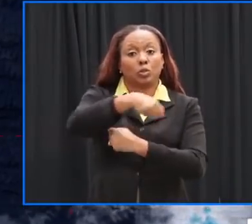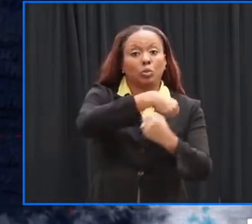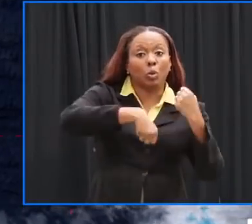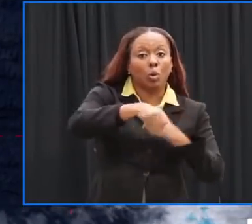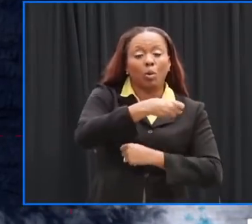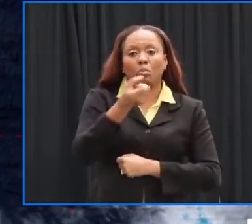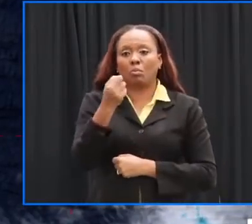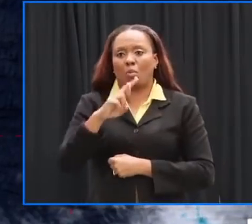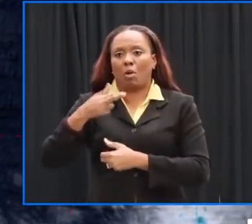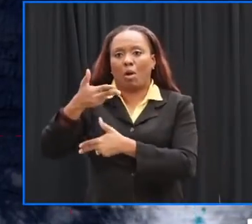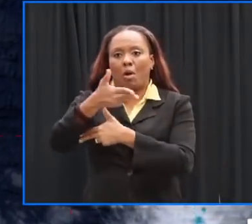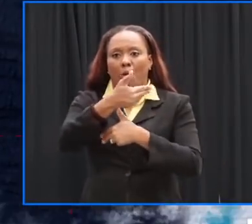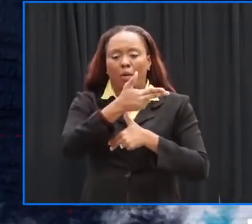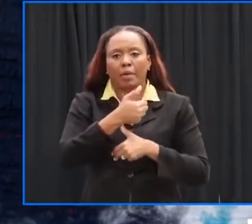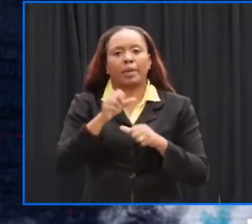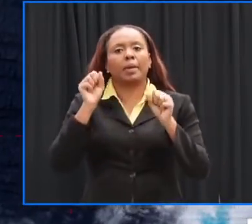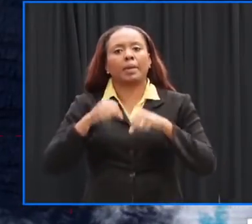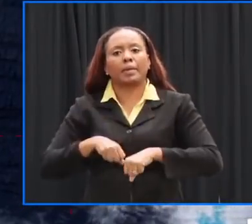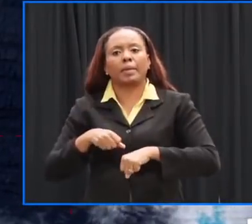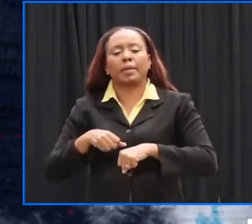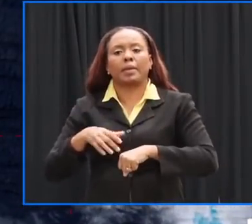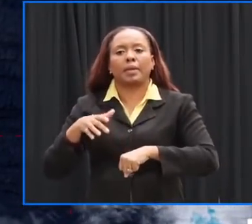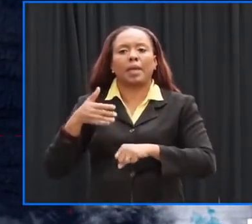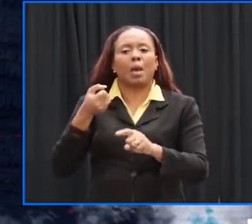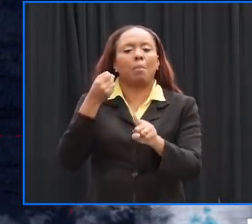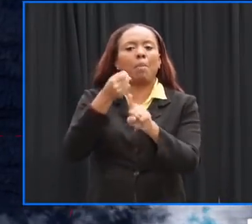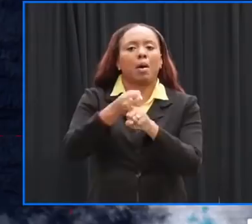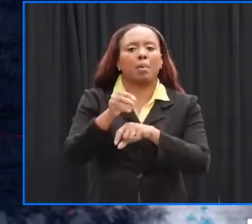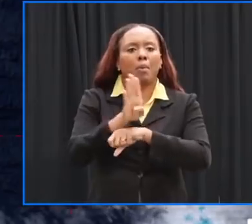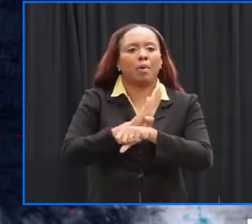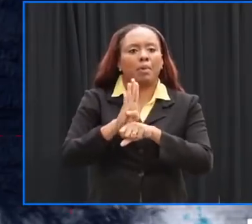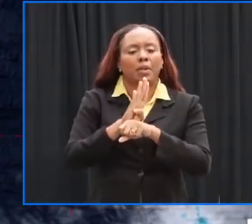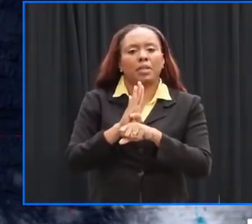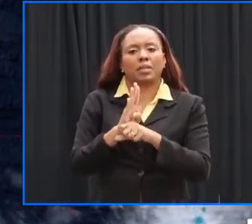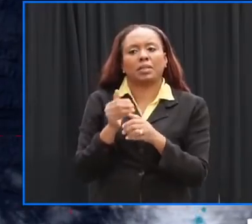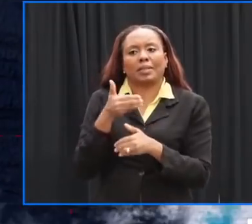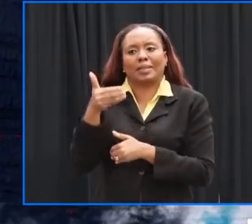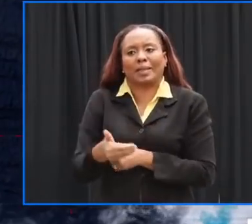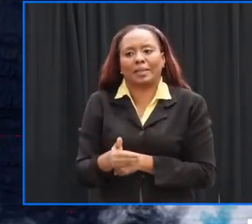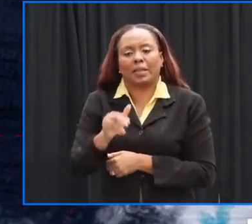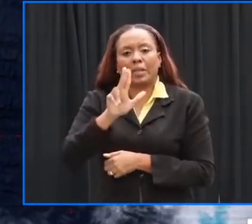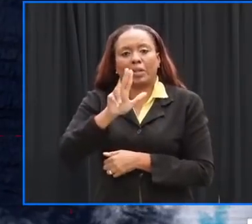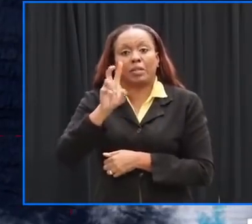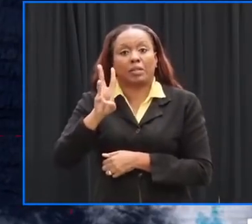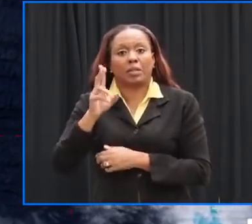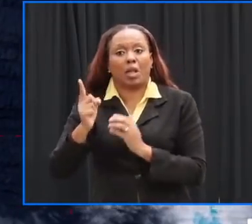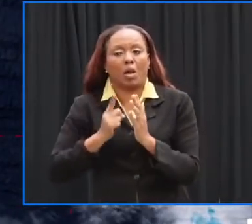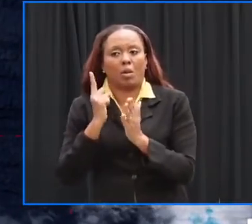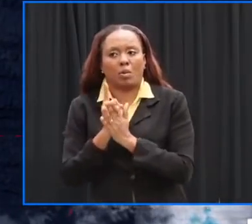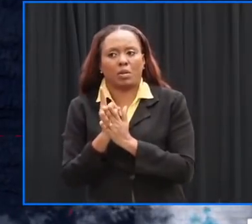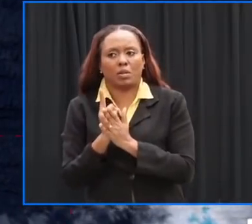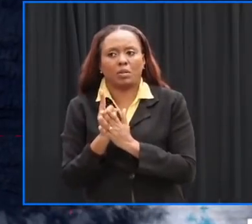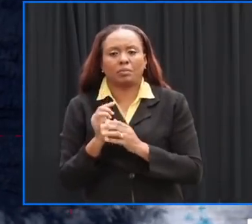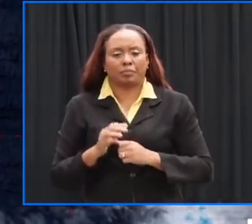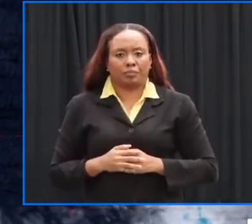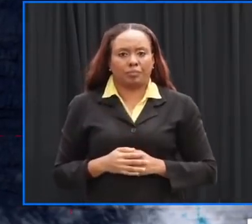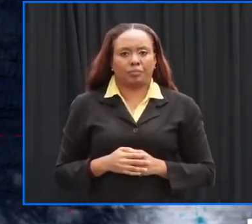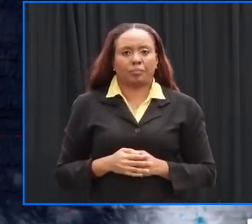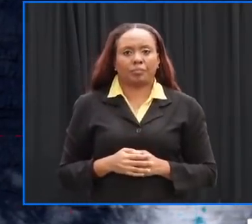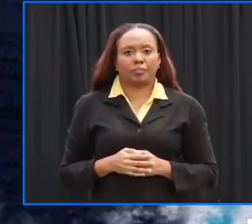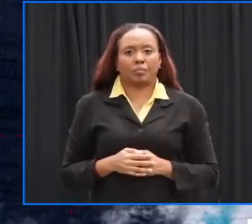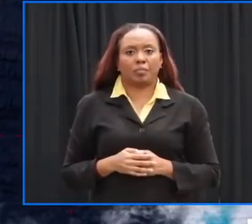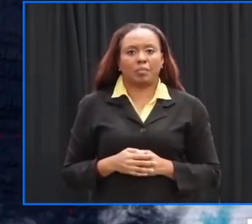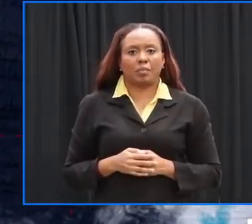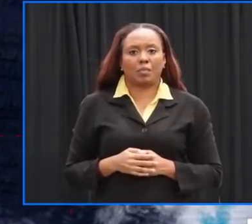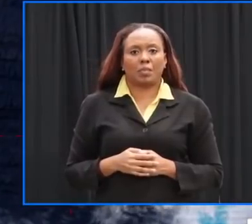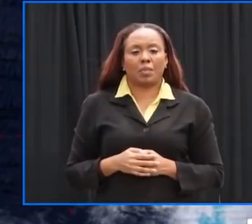are forecast of fat Barbados within 36 hours in this case very early in the very early hours of